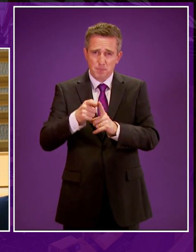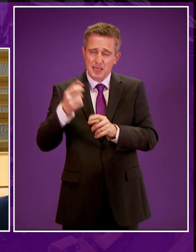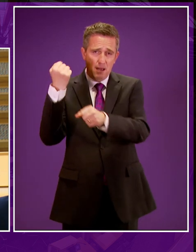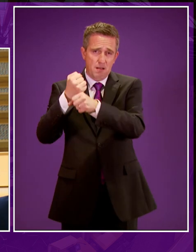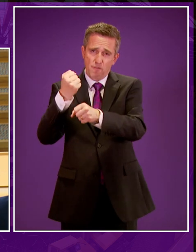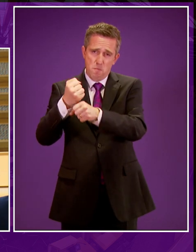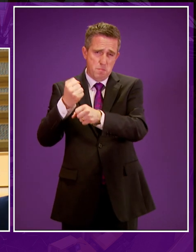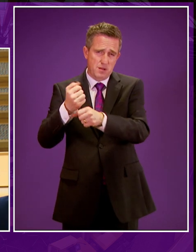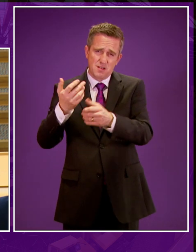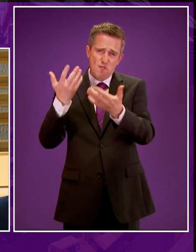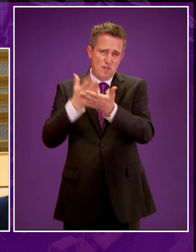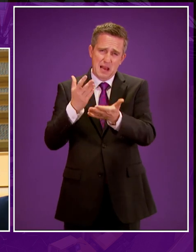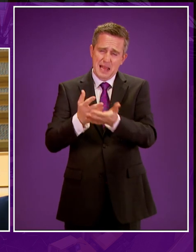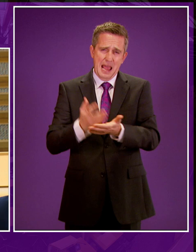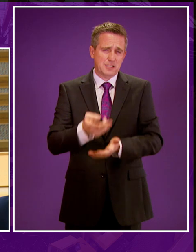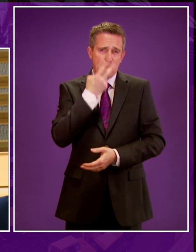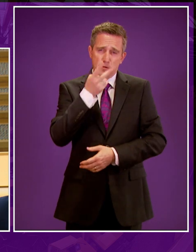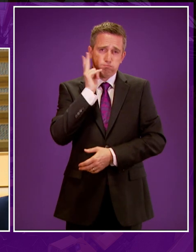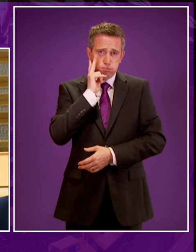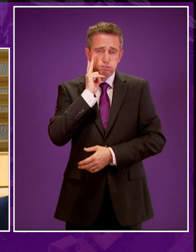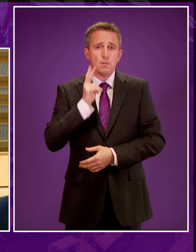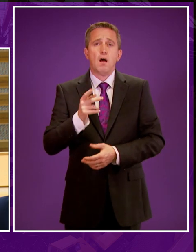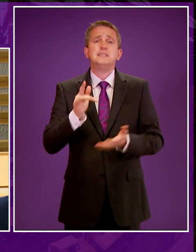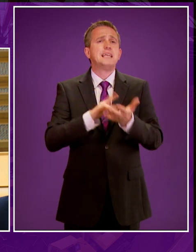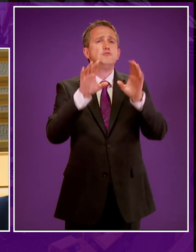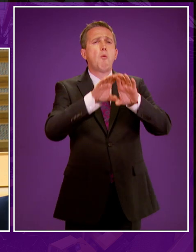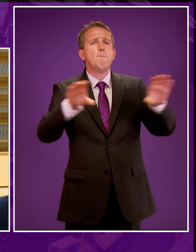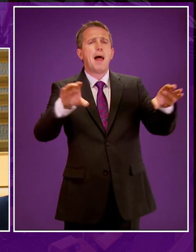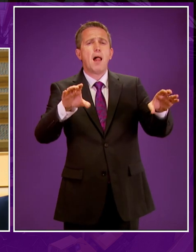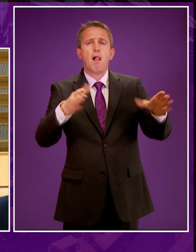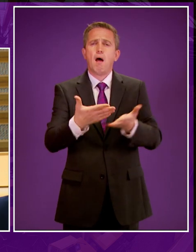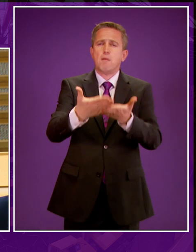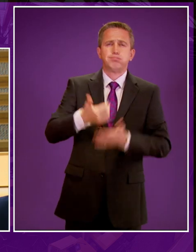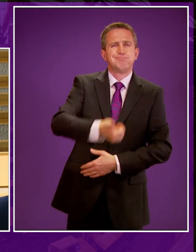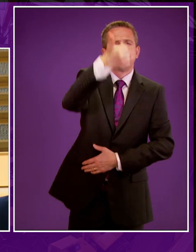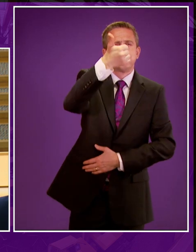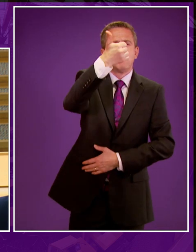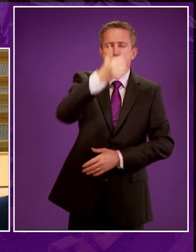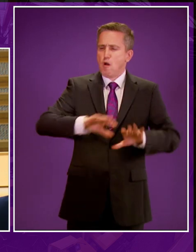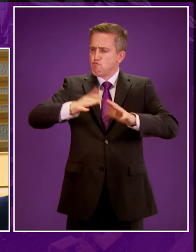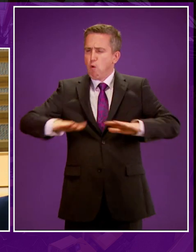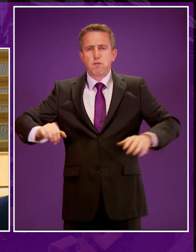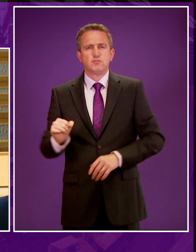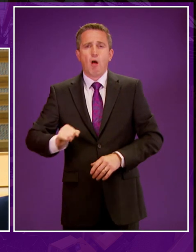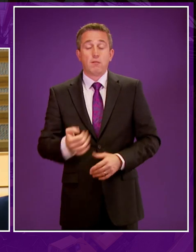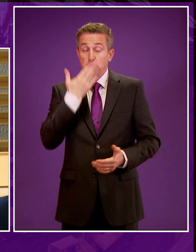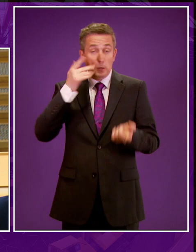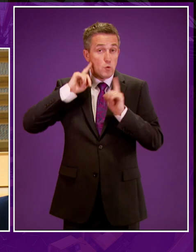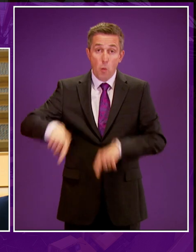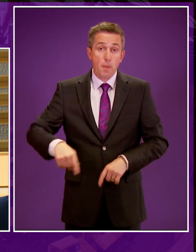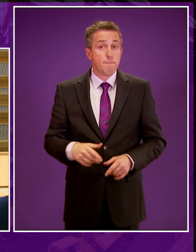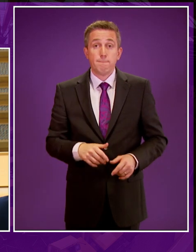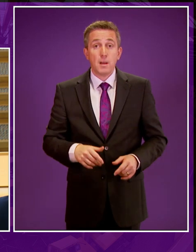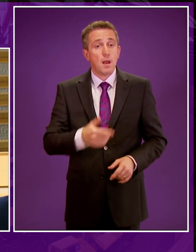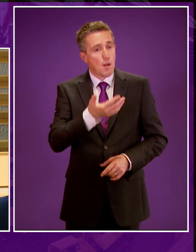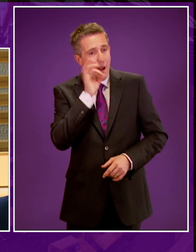presiding officer which has two different standards, one for the central belt of Scotland and another for those living in rural Scotland. And I invite the minister